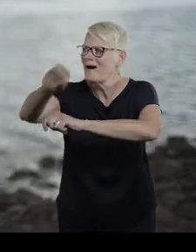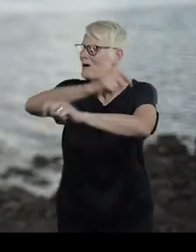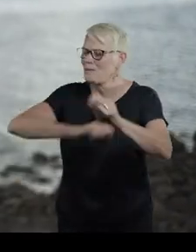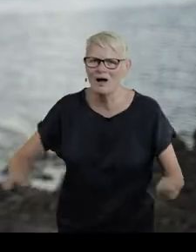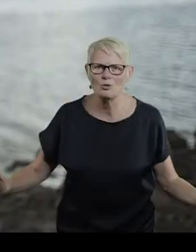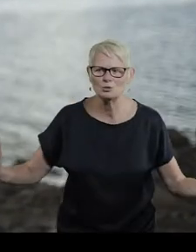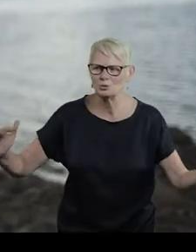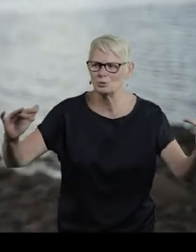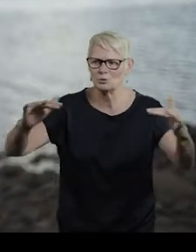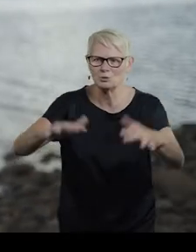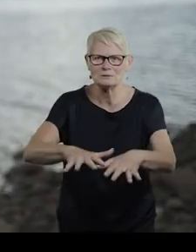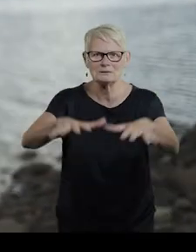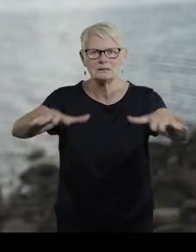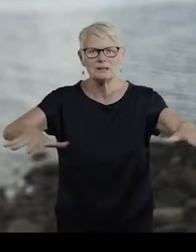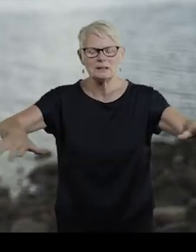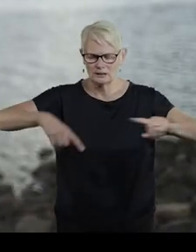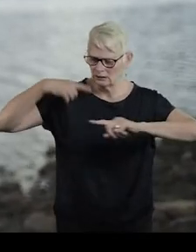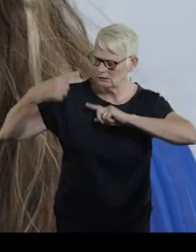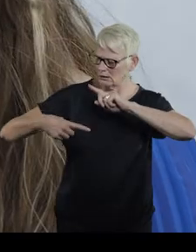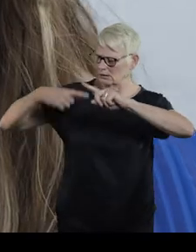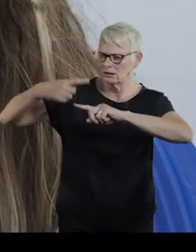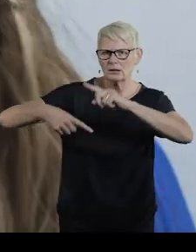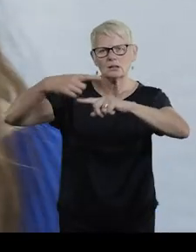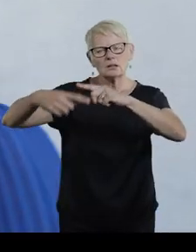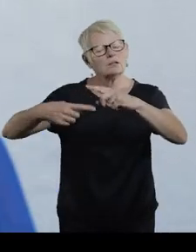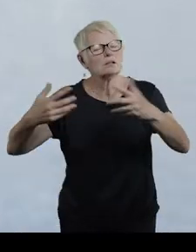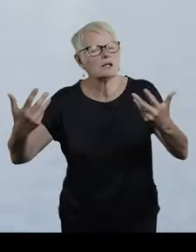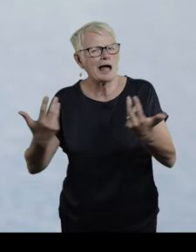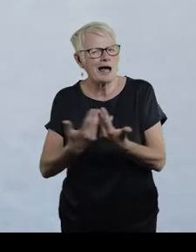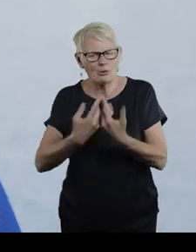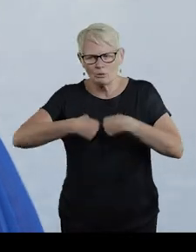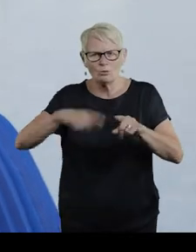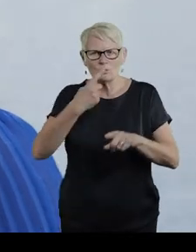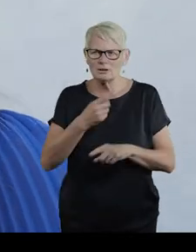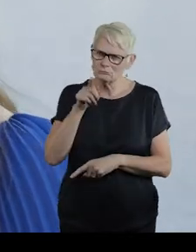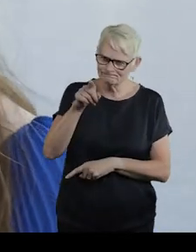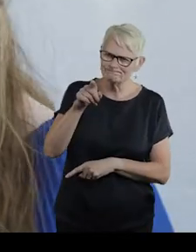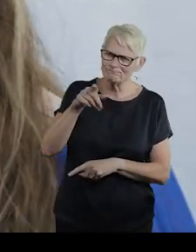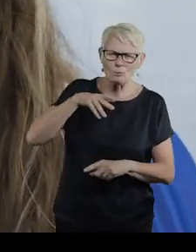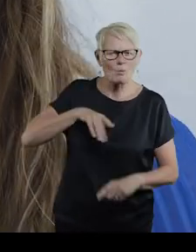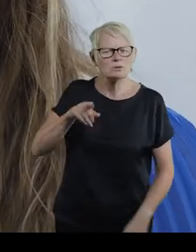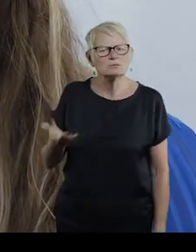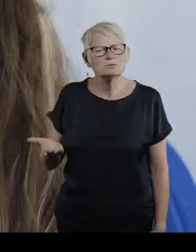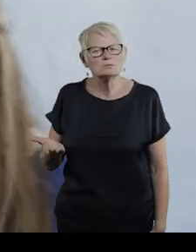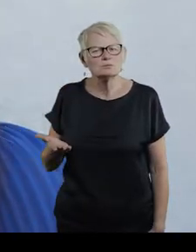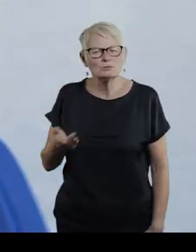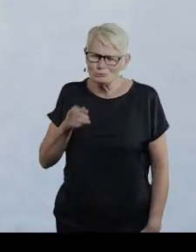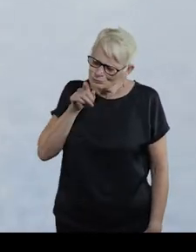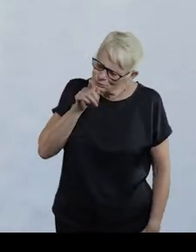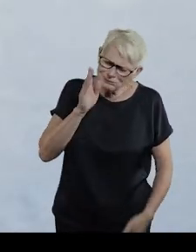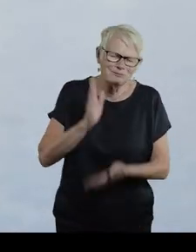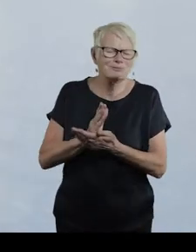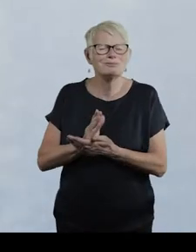River becomes sea. Endless cycle. So, how do we say You are wanted. You